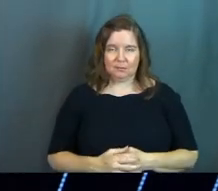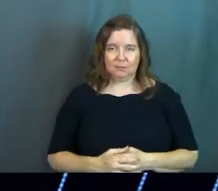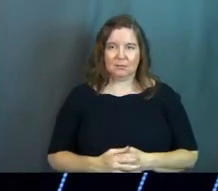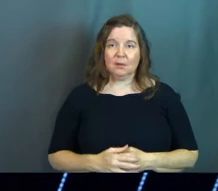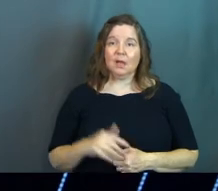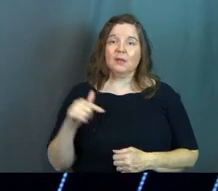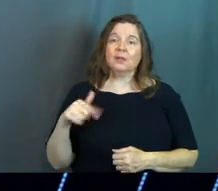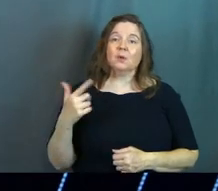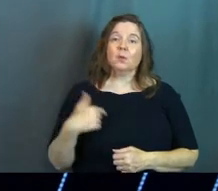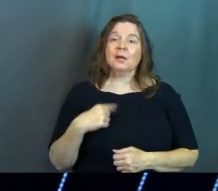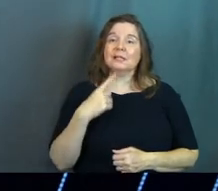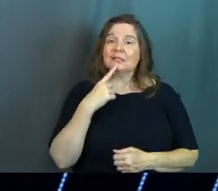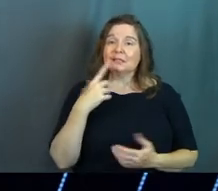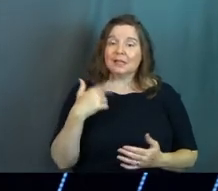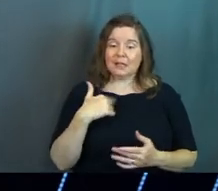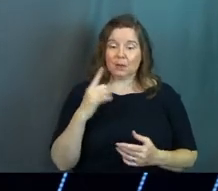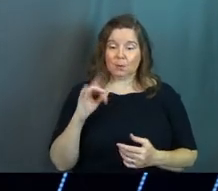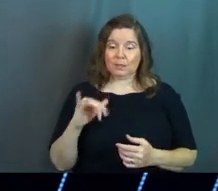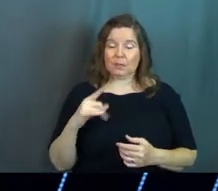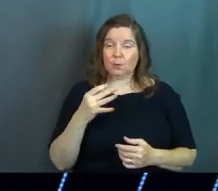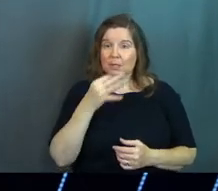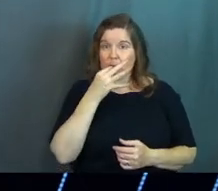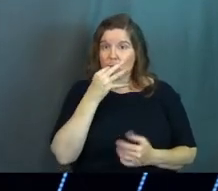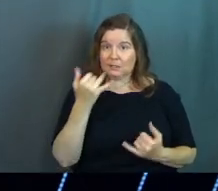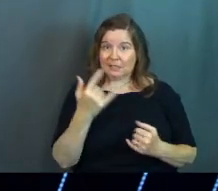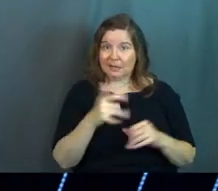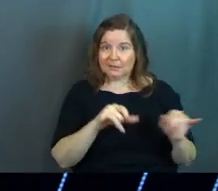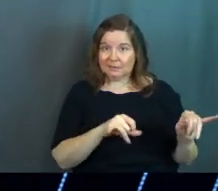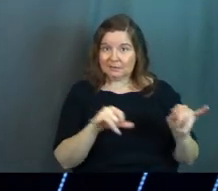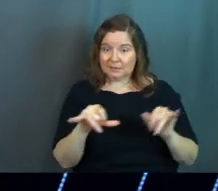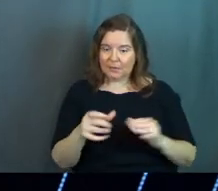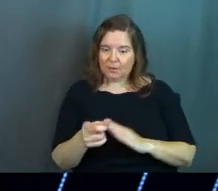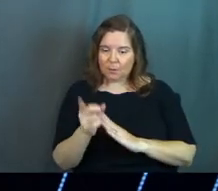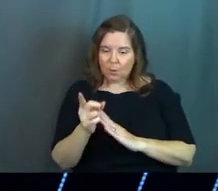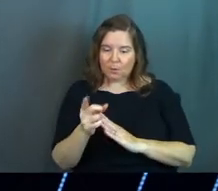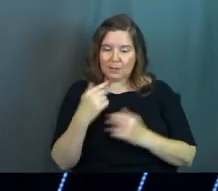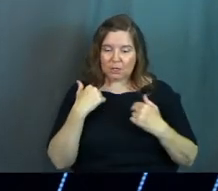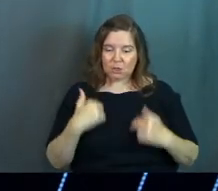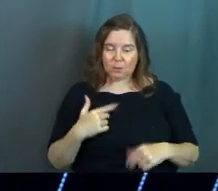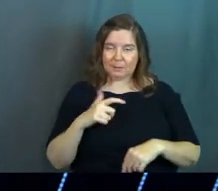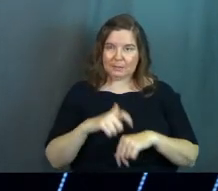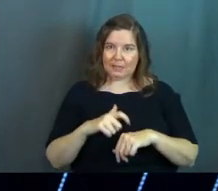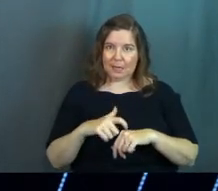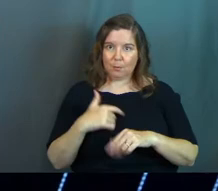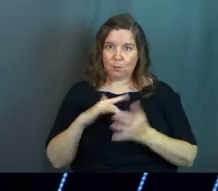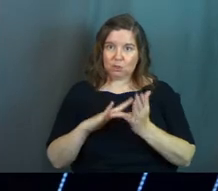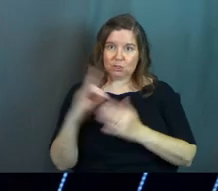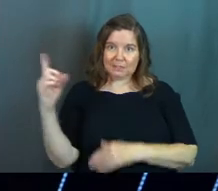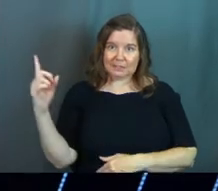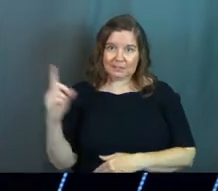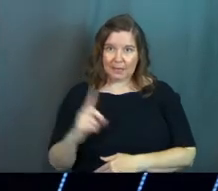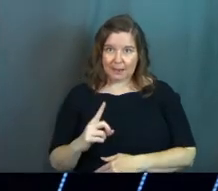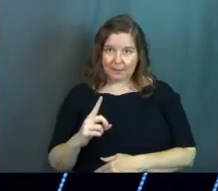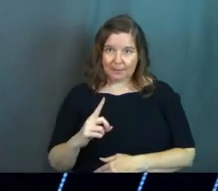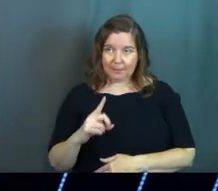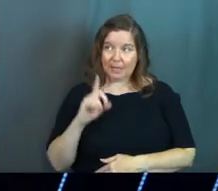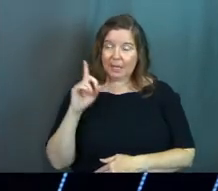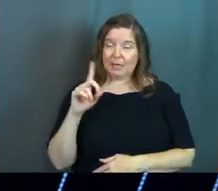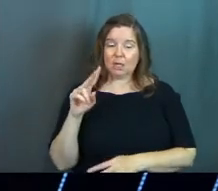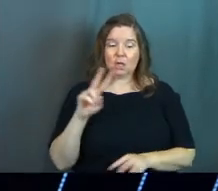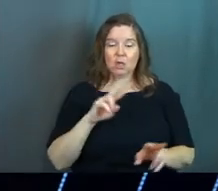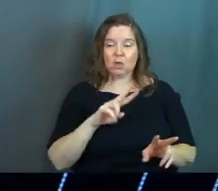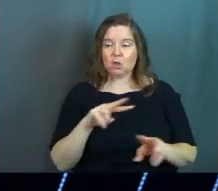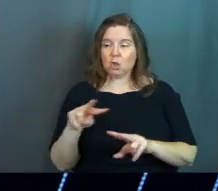So this is what it's saying. Just like we did with communion today, is there was a moment in human history where Jesus came and he